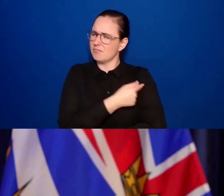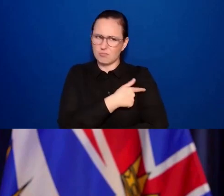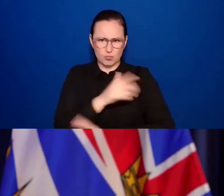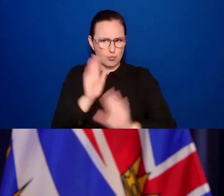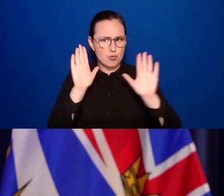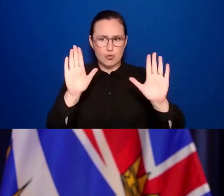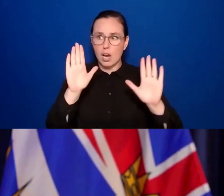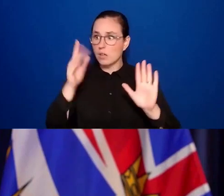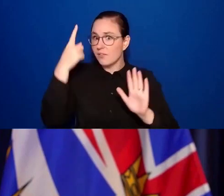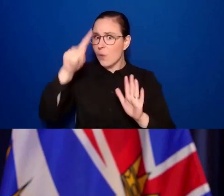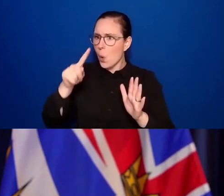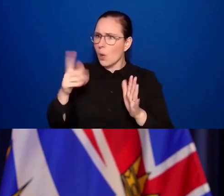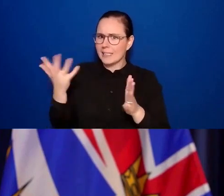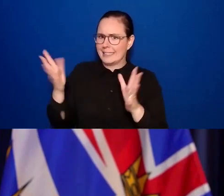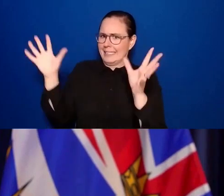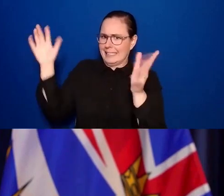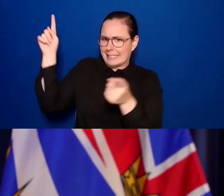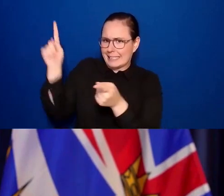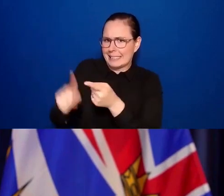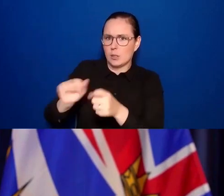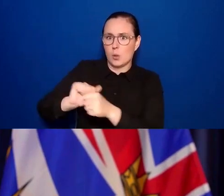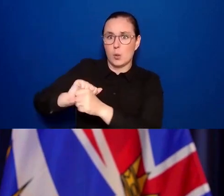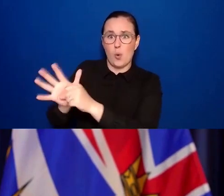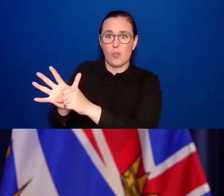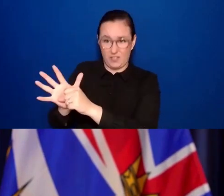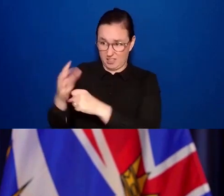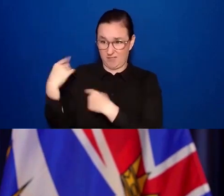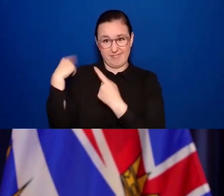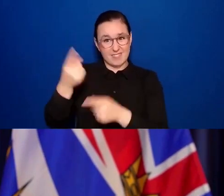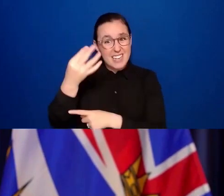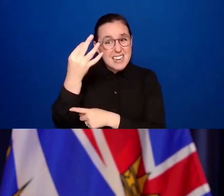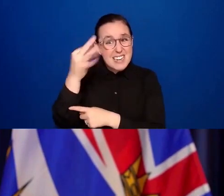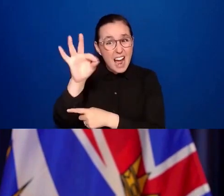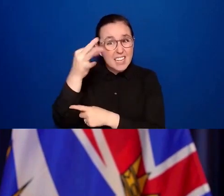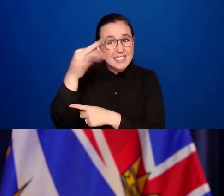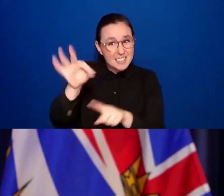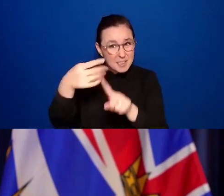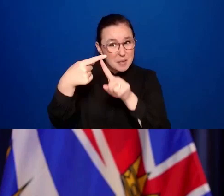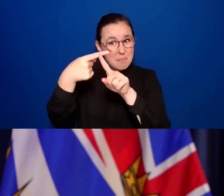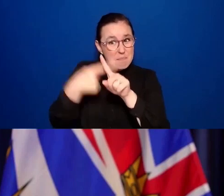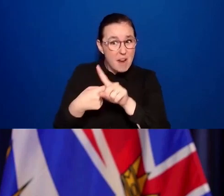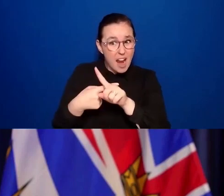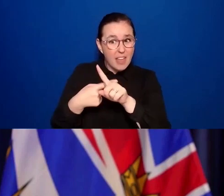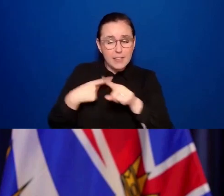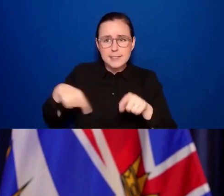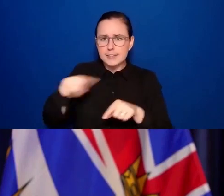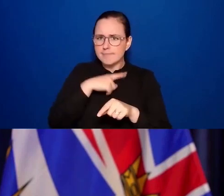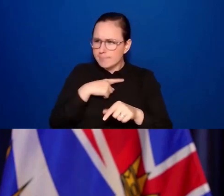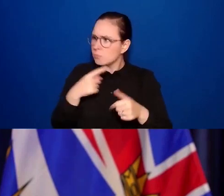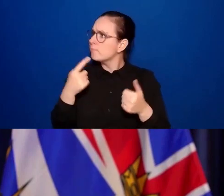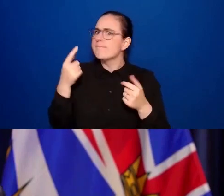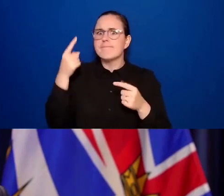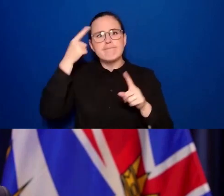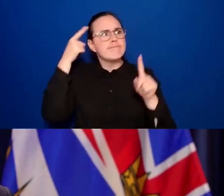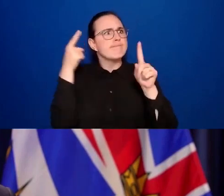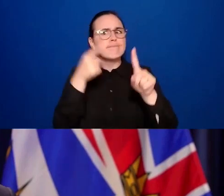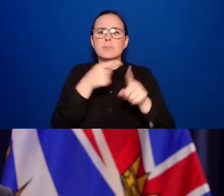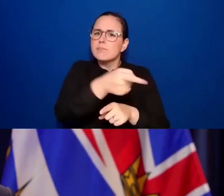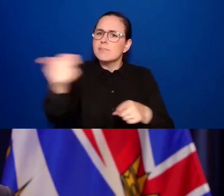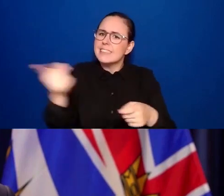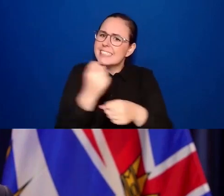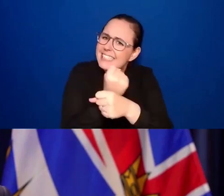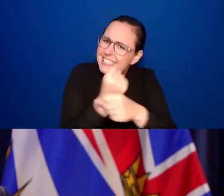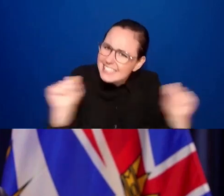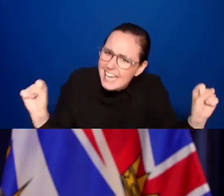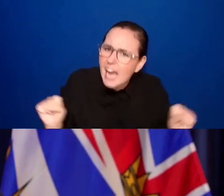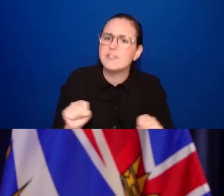19 months, we've been taking extraordinary steps to keep people safe, to reduce the impact on our health care